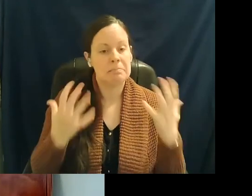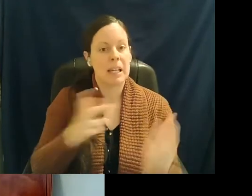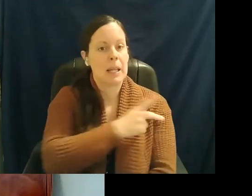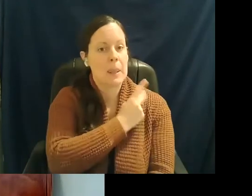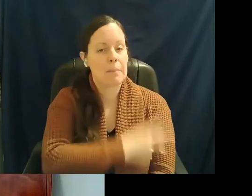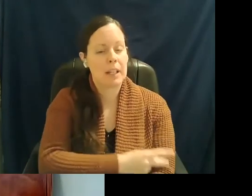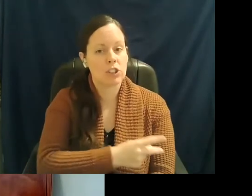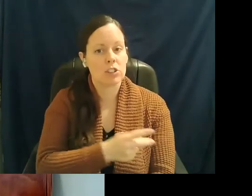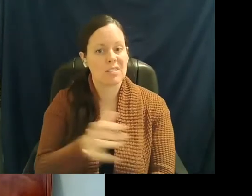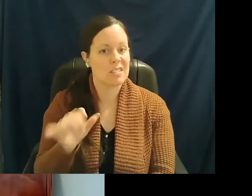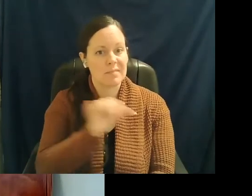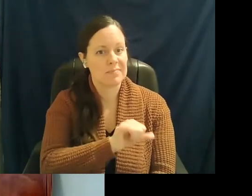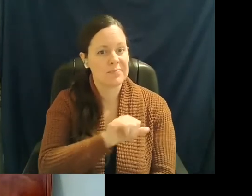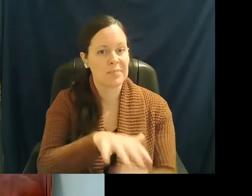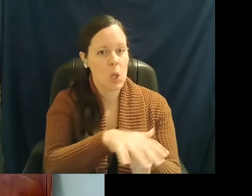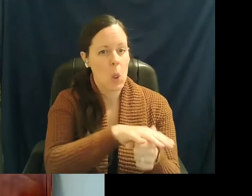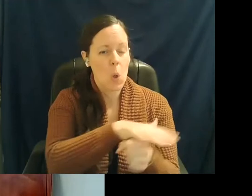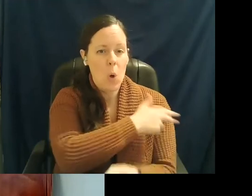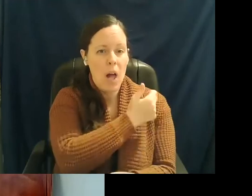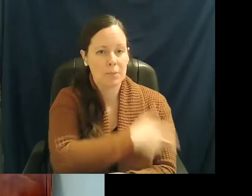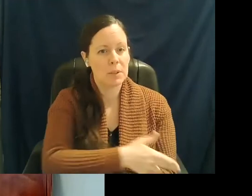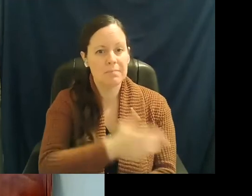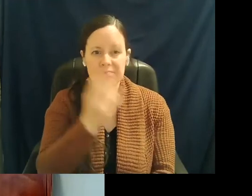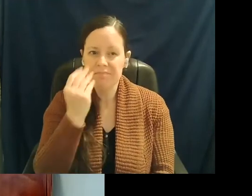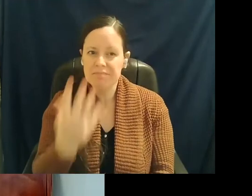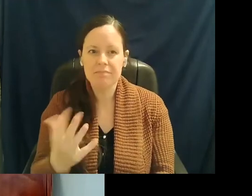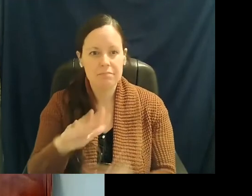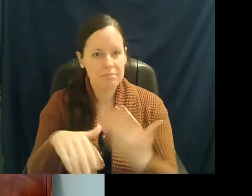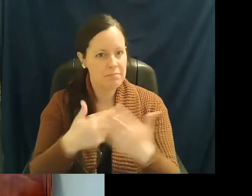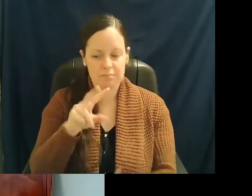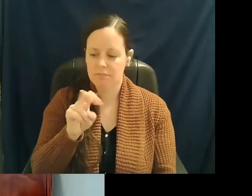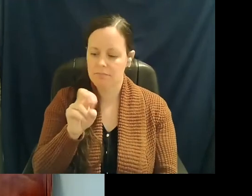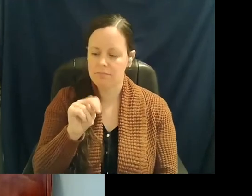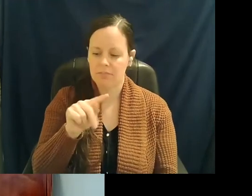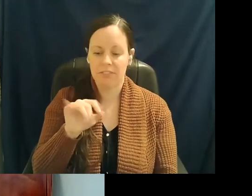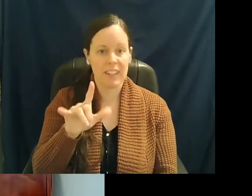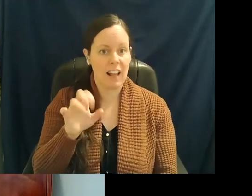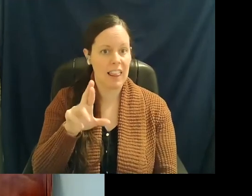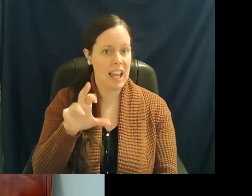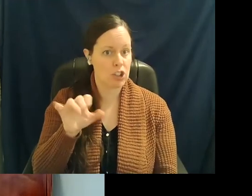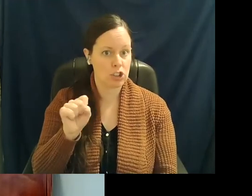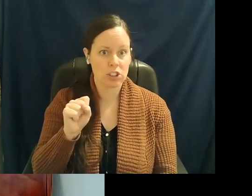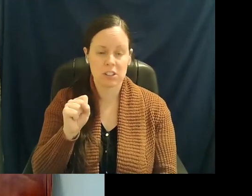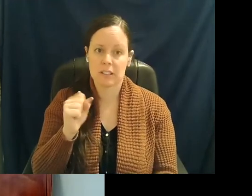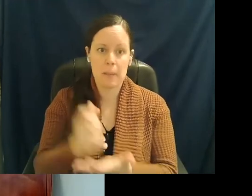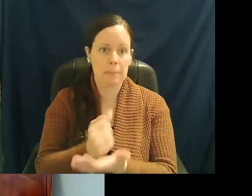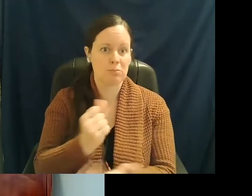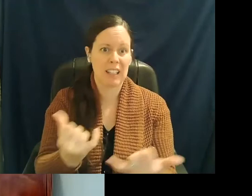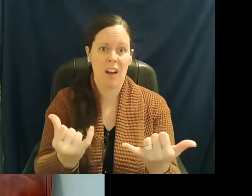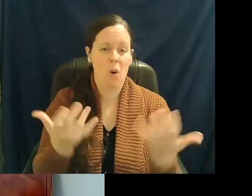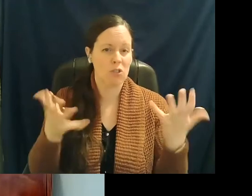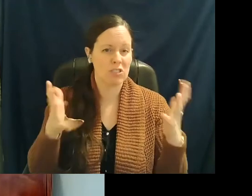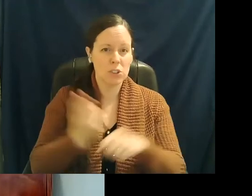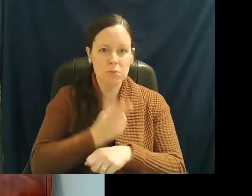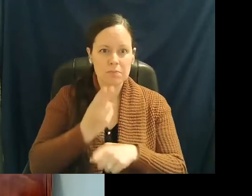admitted at our local hospitals. And we can tell you that all the ventilators are maxed out right now. Many of these patients have